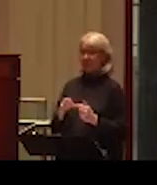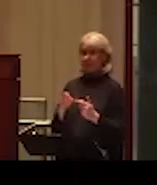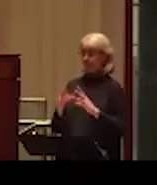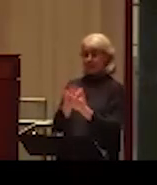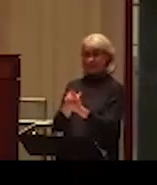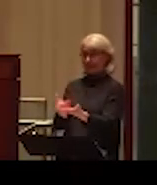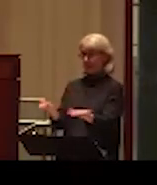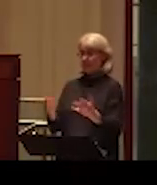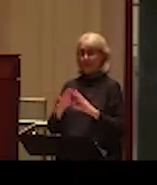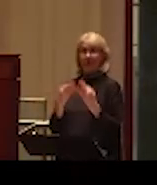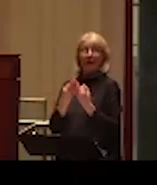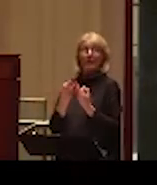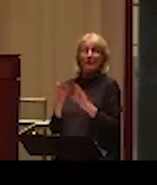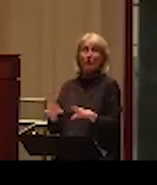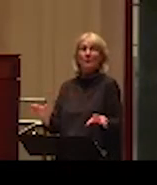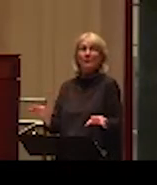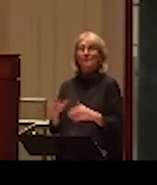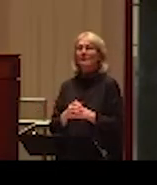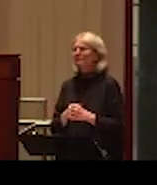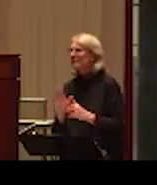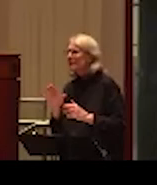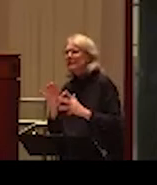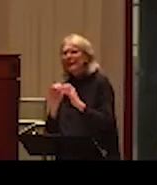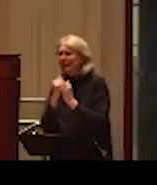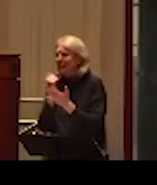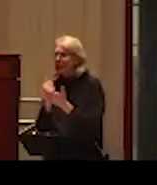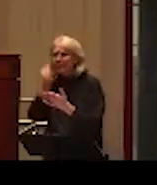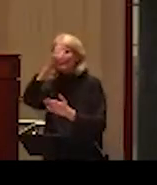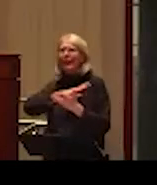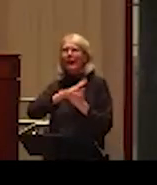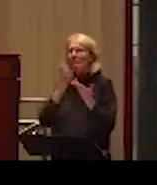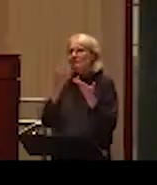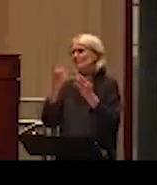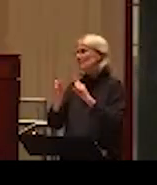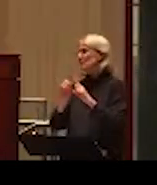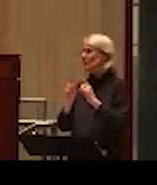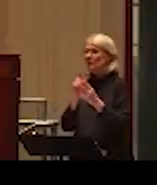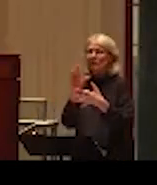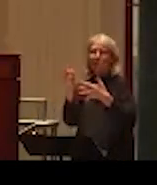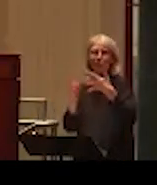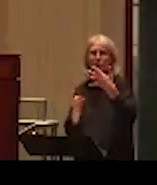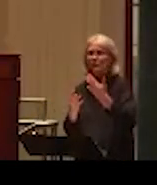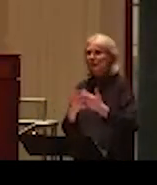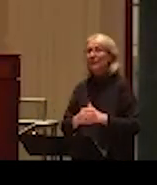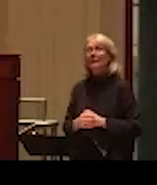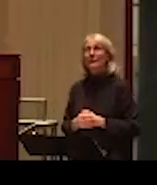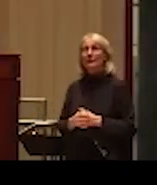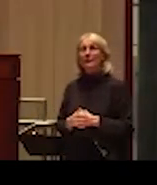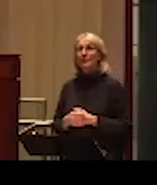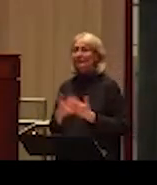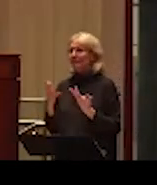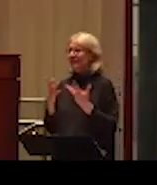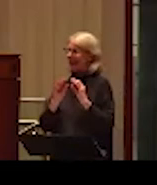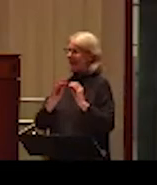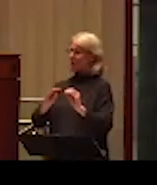how we help men? There are many programs. There are many ways we can develop. One is actually early education